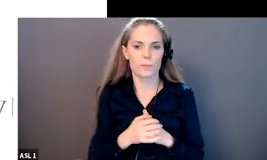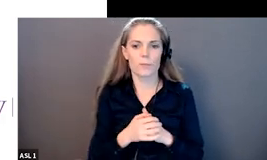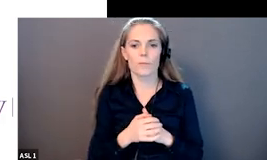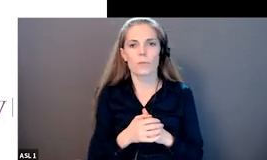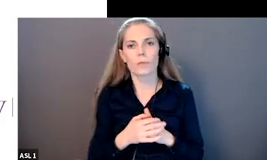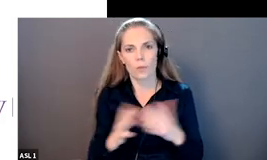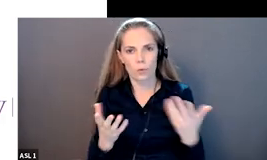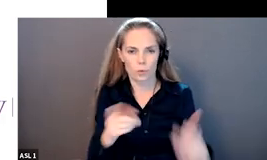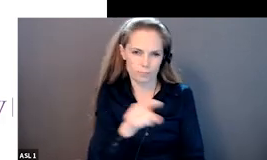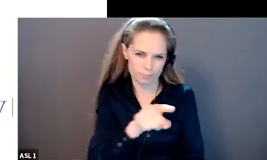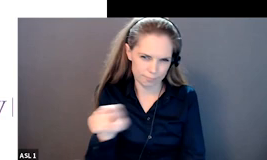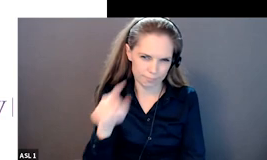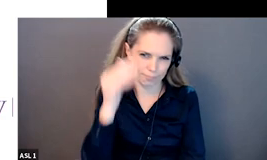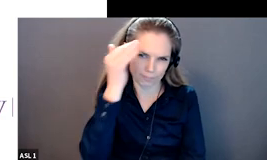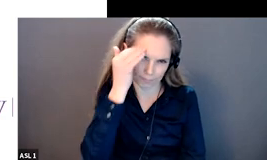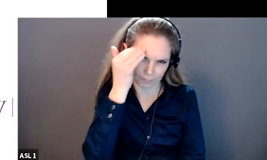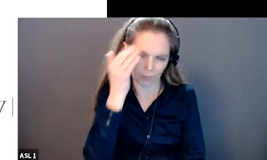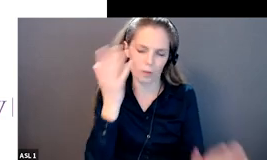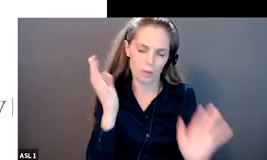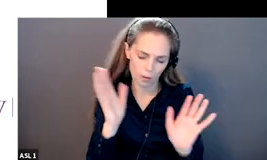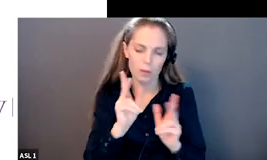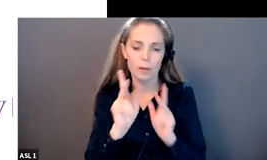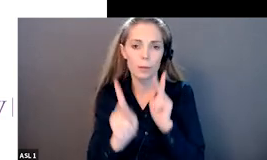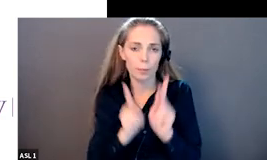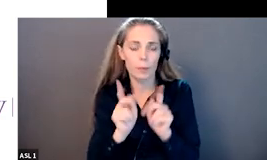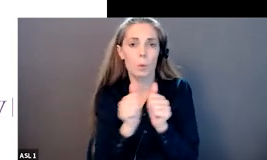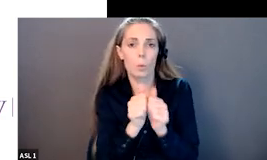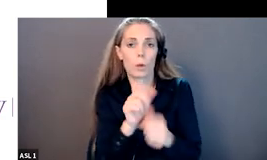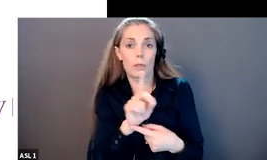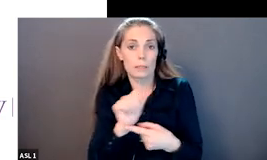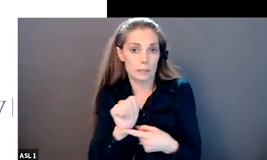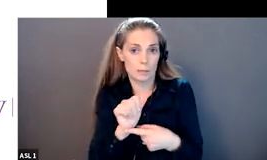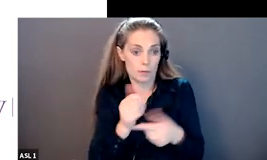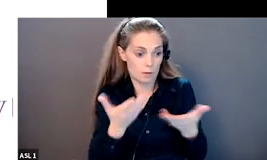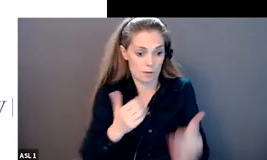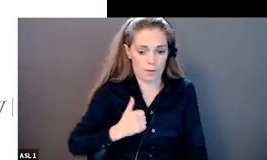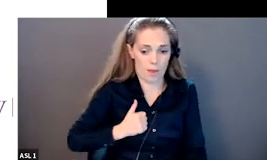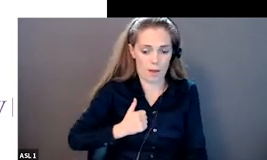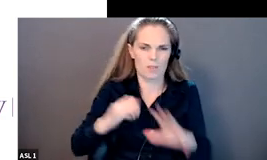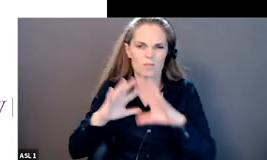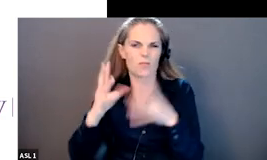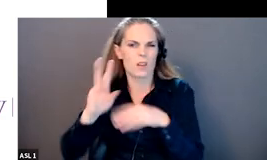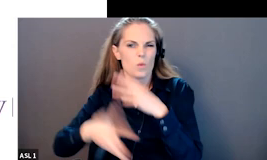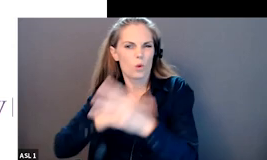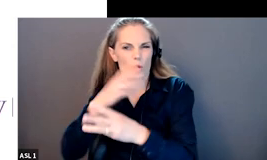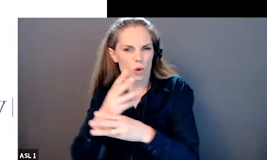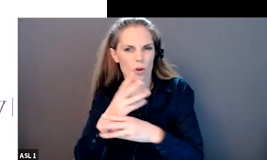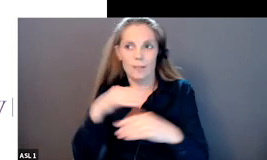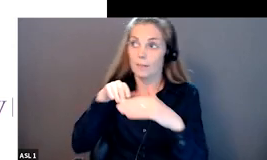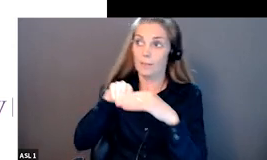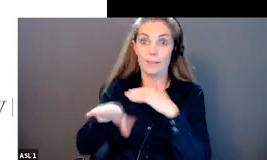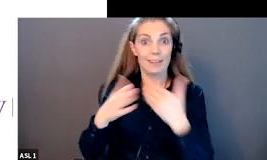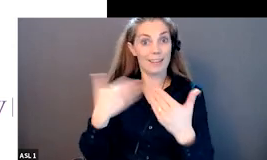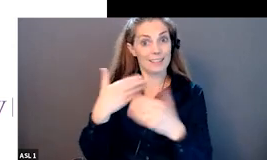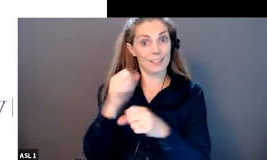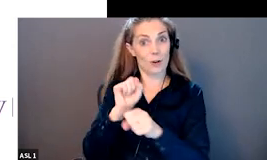in canada live in the context and around the world live in the context of limited access to both employment and income only